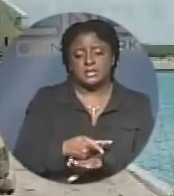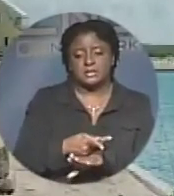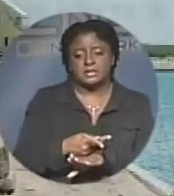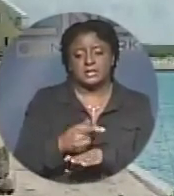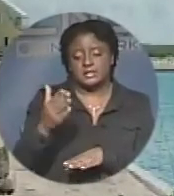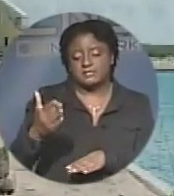Schooner experience.